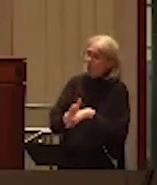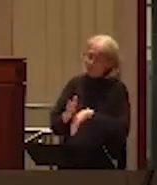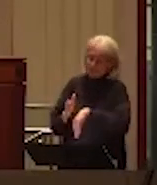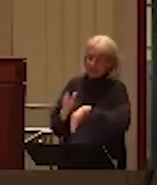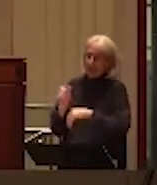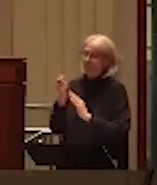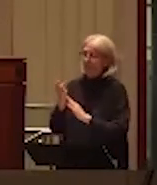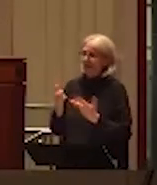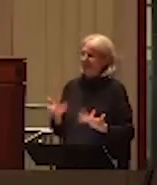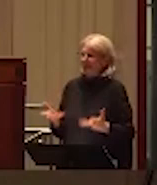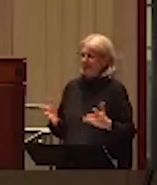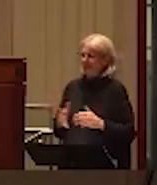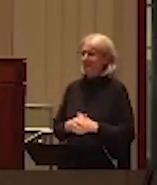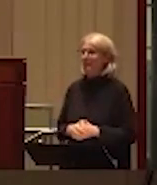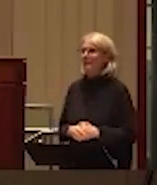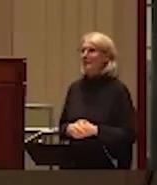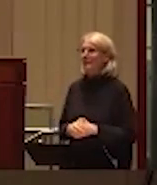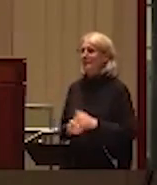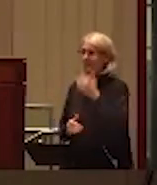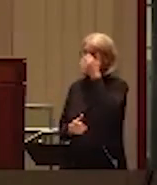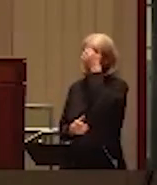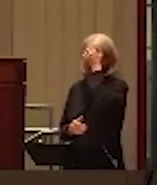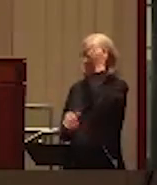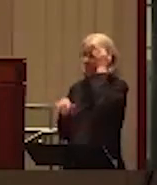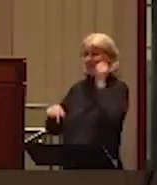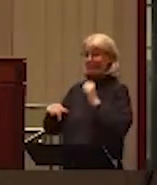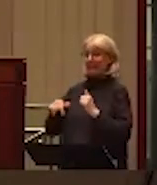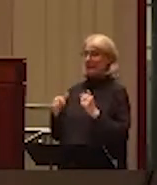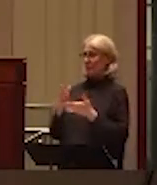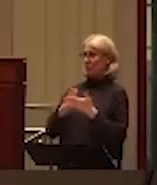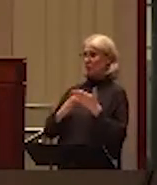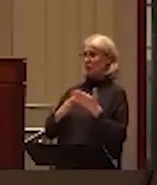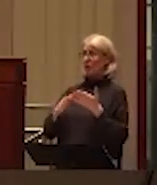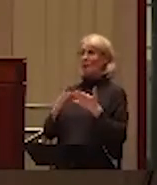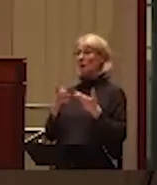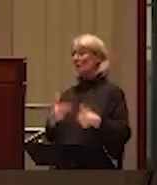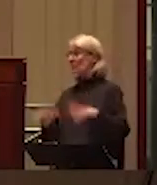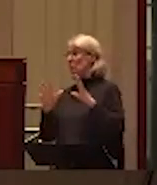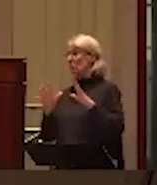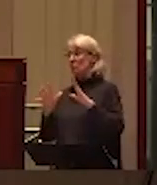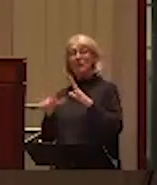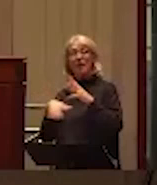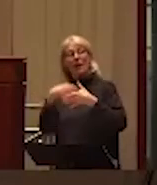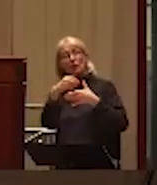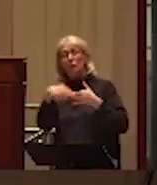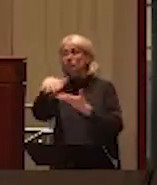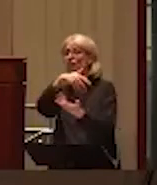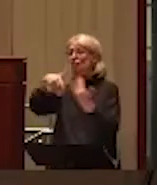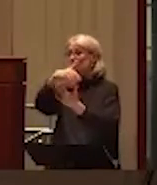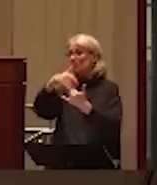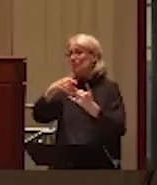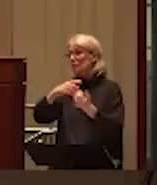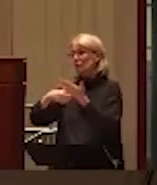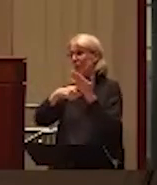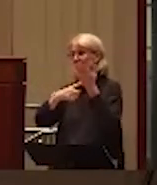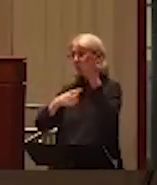for this portion of the evening. And so I think I will close off the questions at this point and